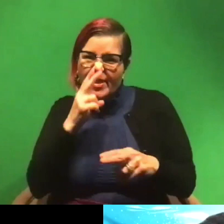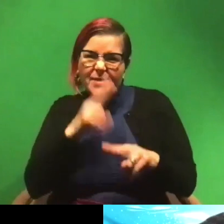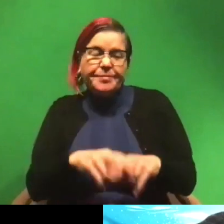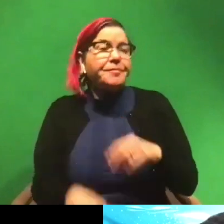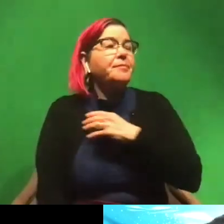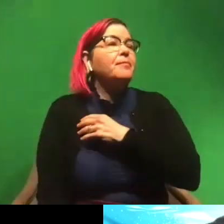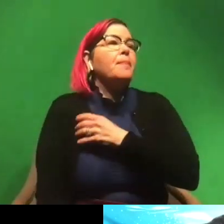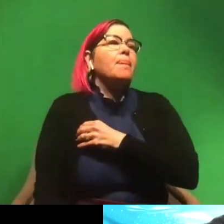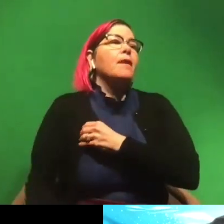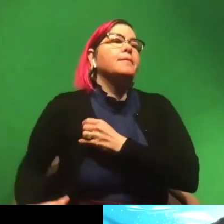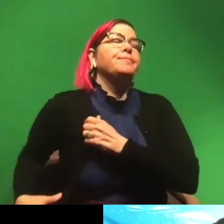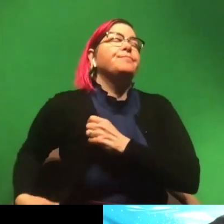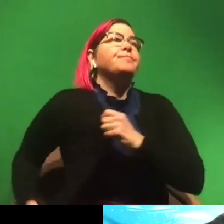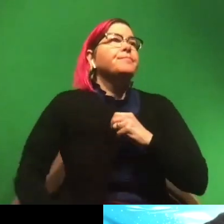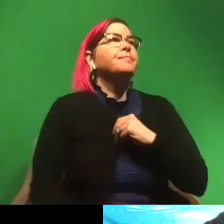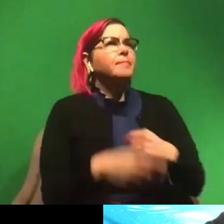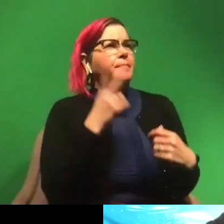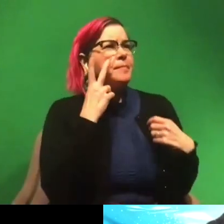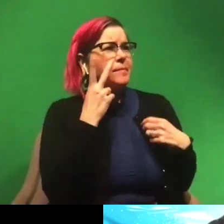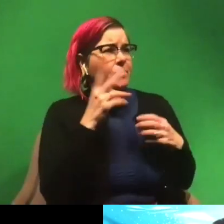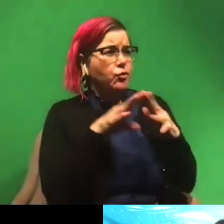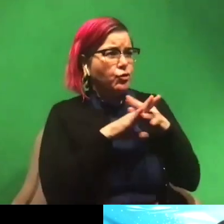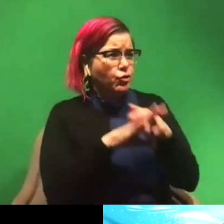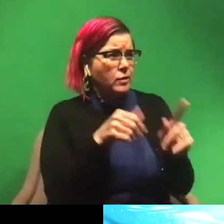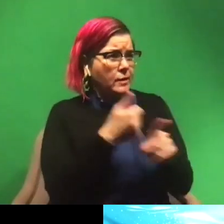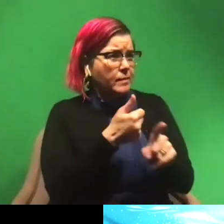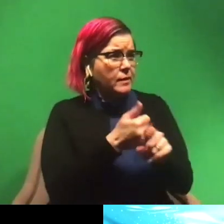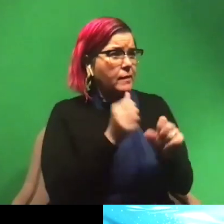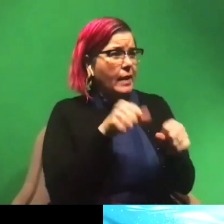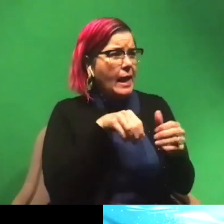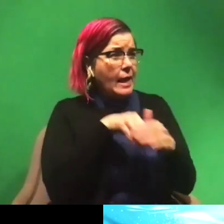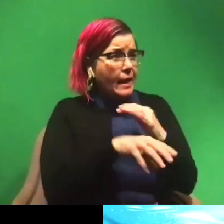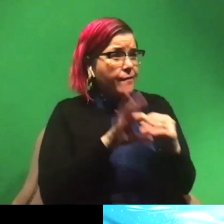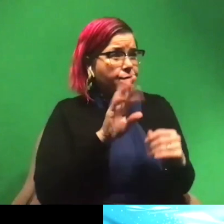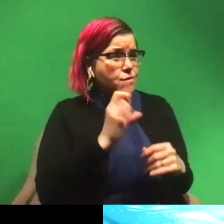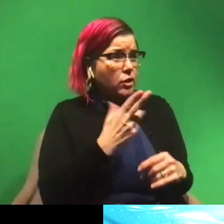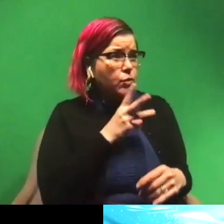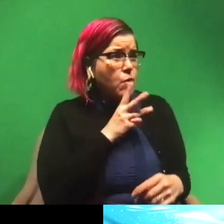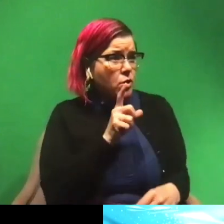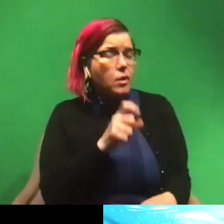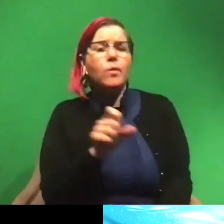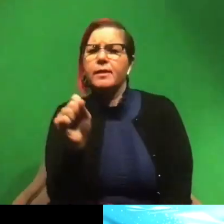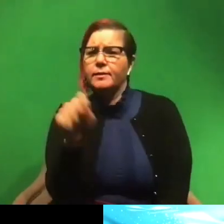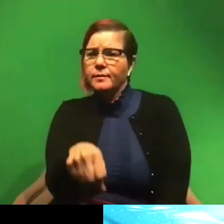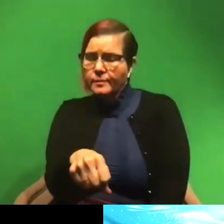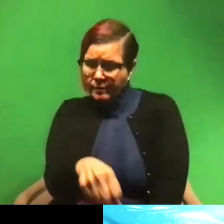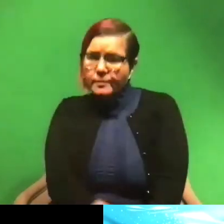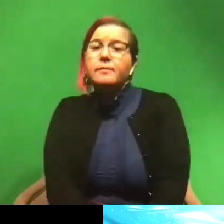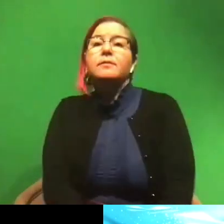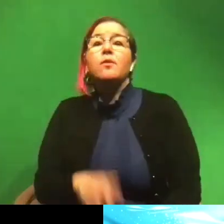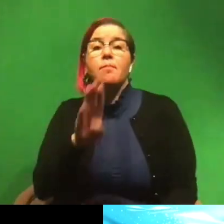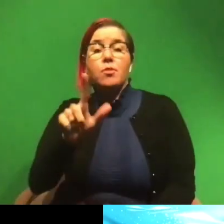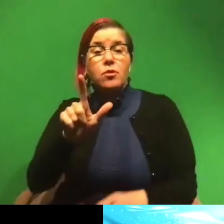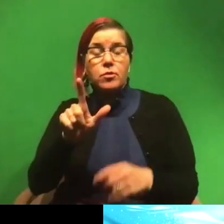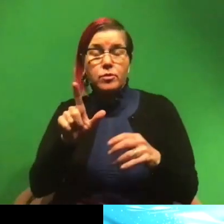Um, let's see. Are there any sharks that can go into fresh water? Yes. Uh, so the bull shark